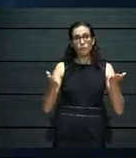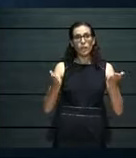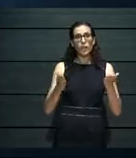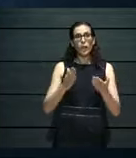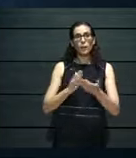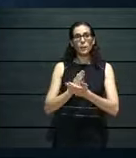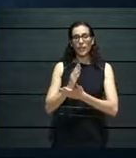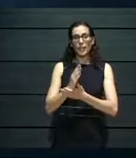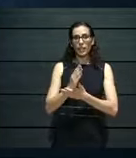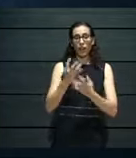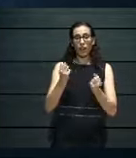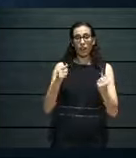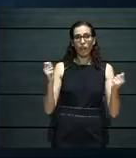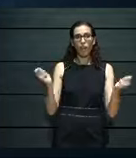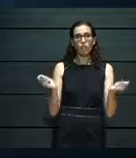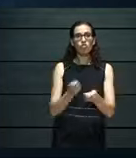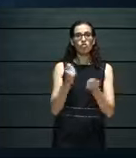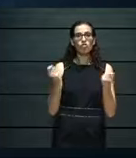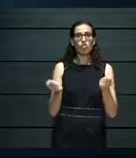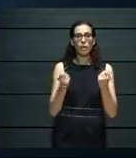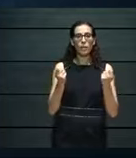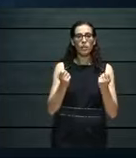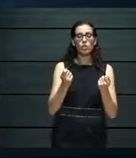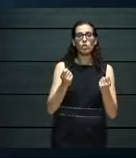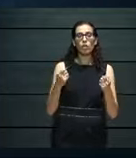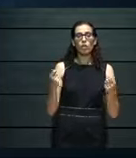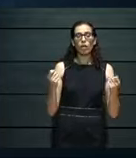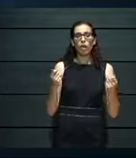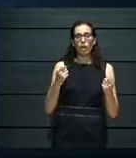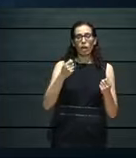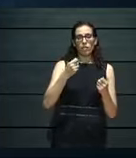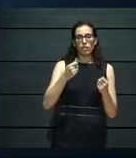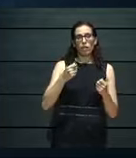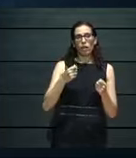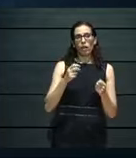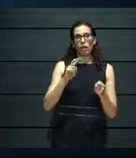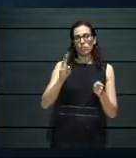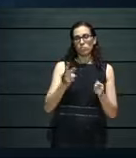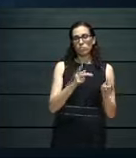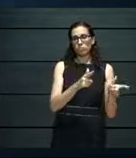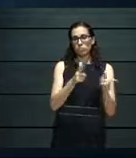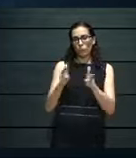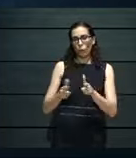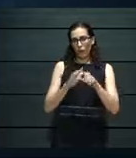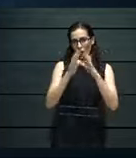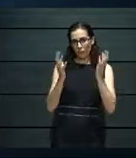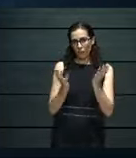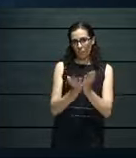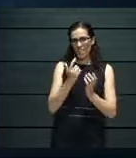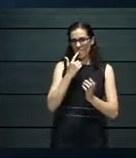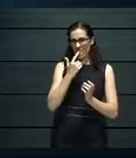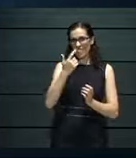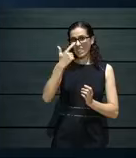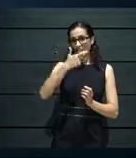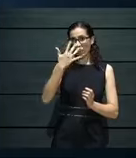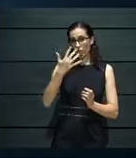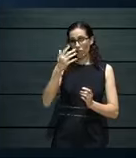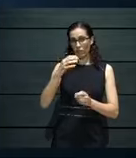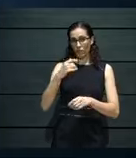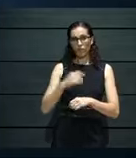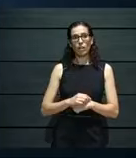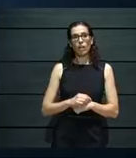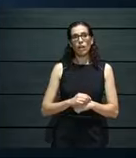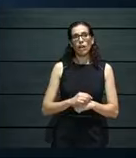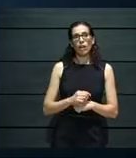anniversary of World War II. We had Aita Wahda, had Anafest, the hybrid festival, which was, in fact, a festival